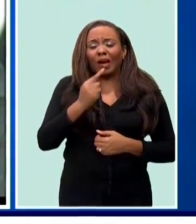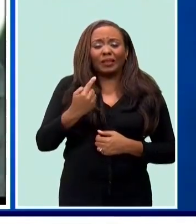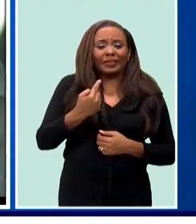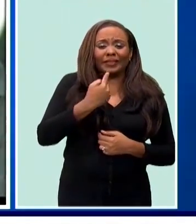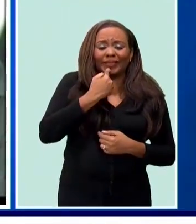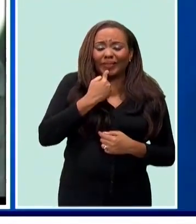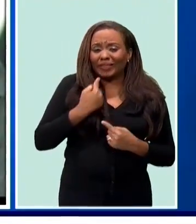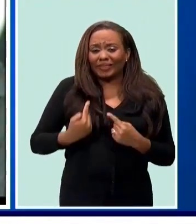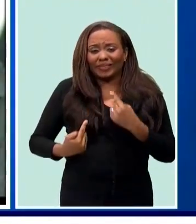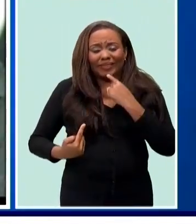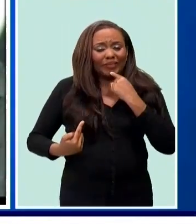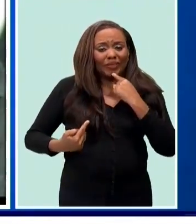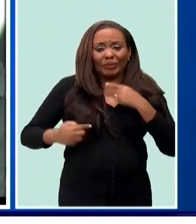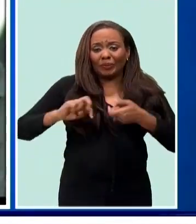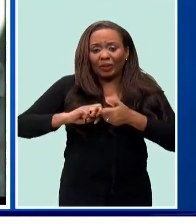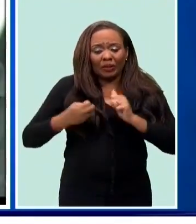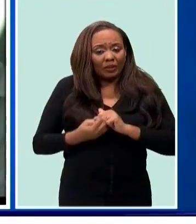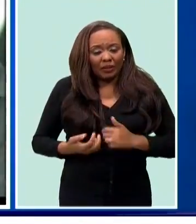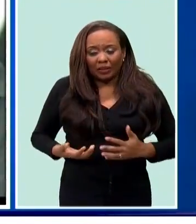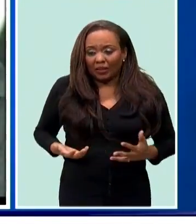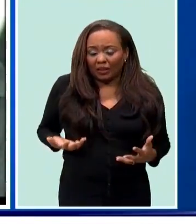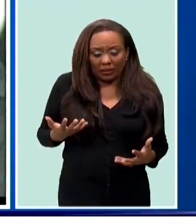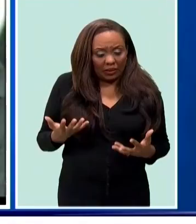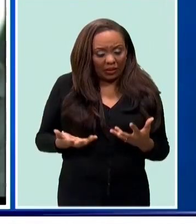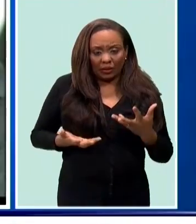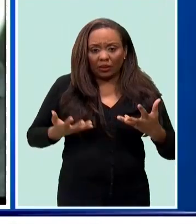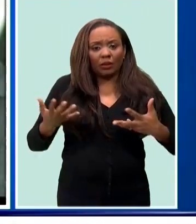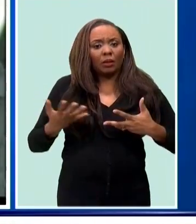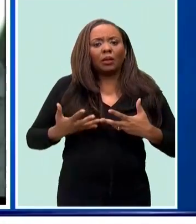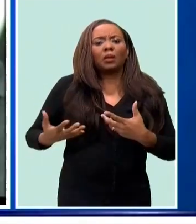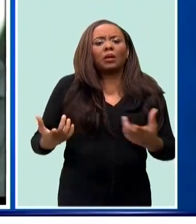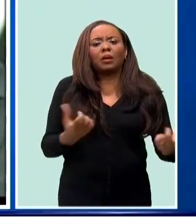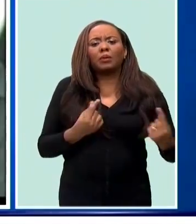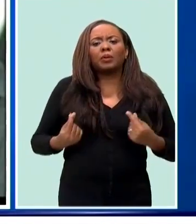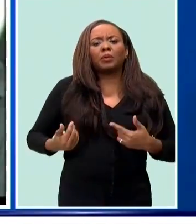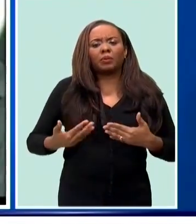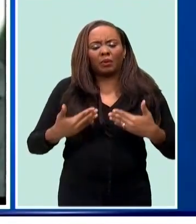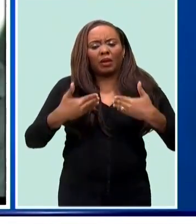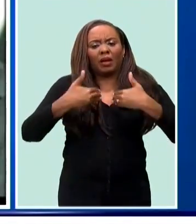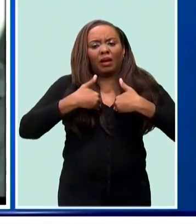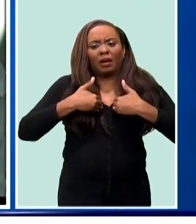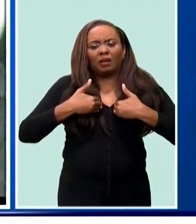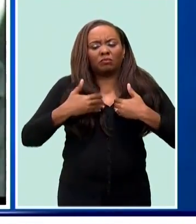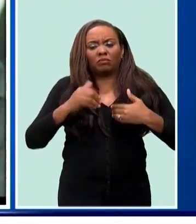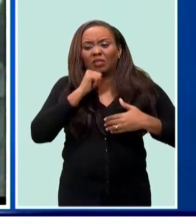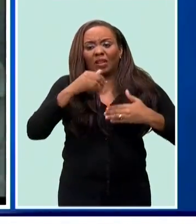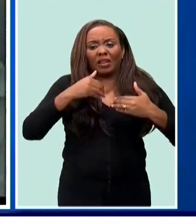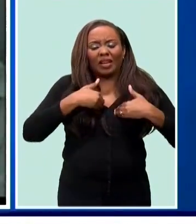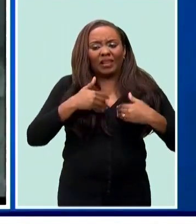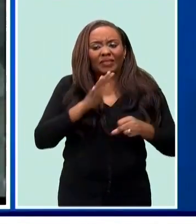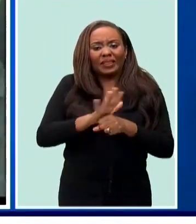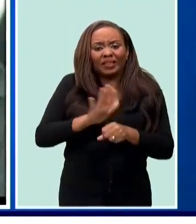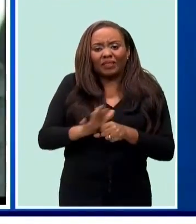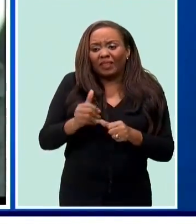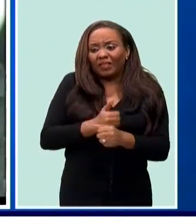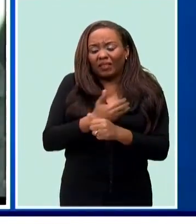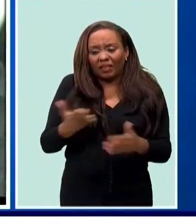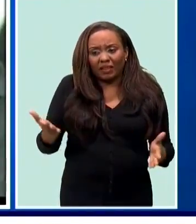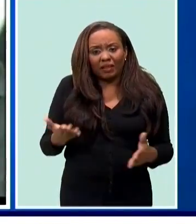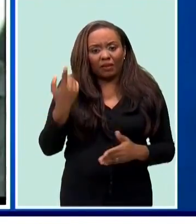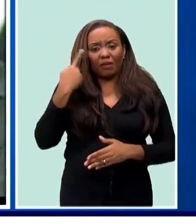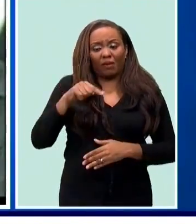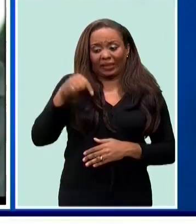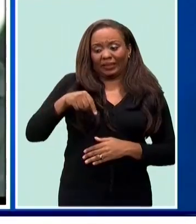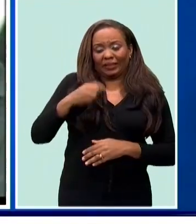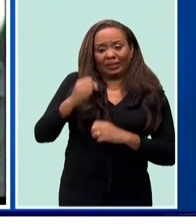ministry. And no, I believe no amount of resources that we have right now will be able to address them in this financial year.